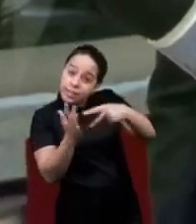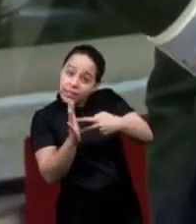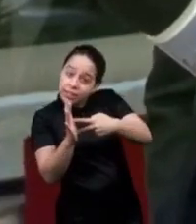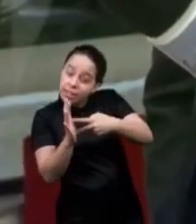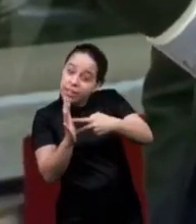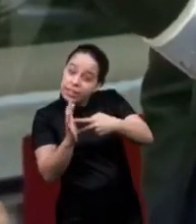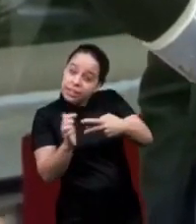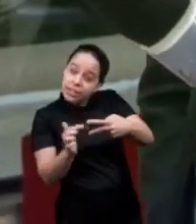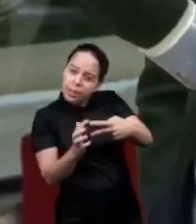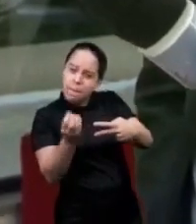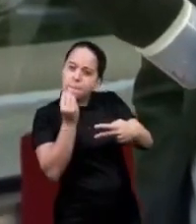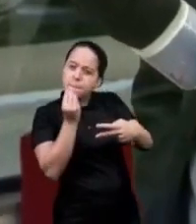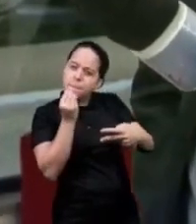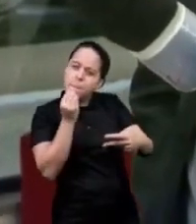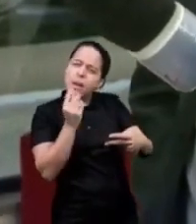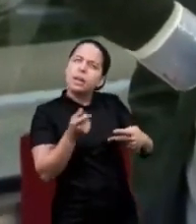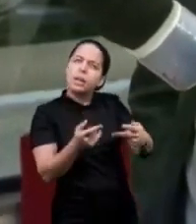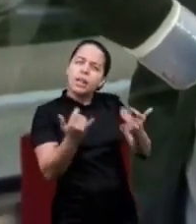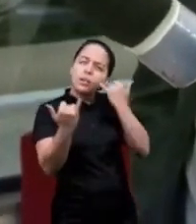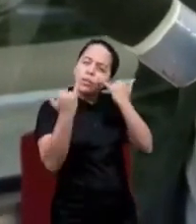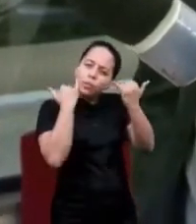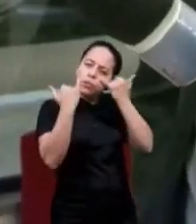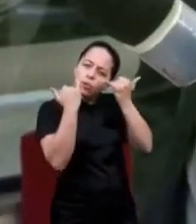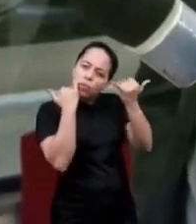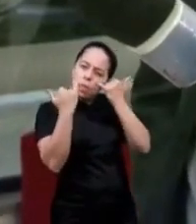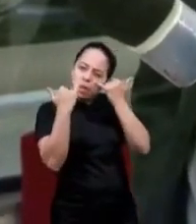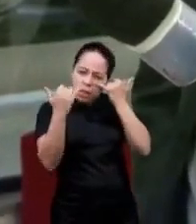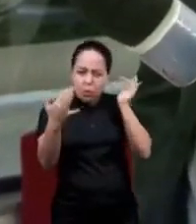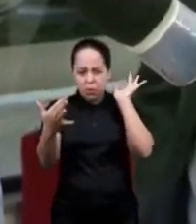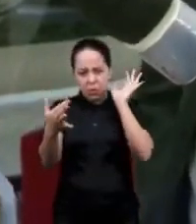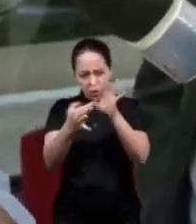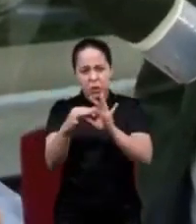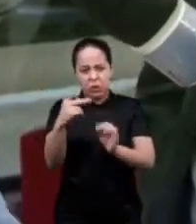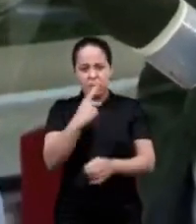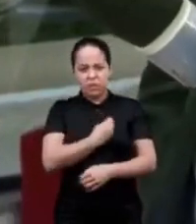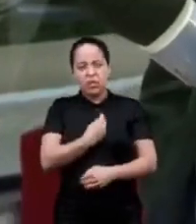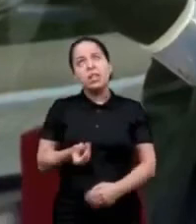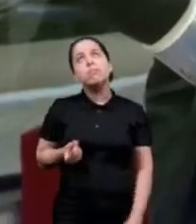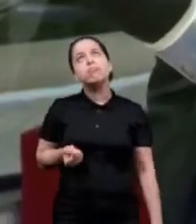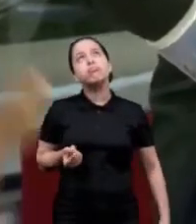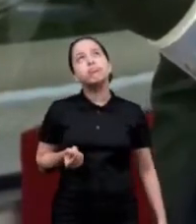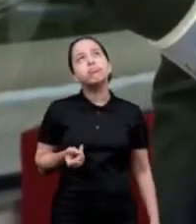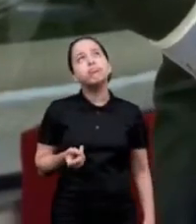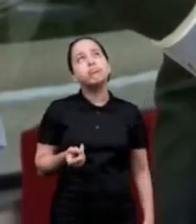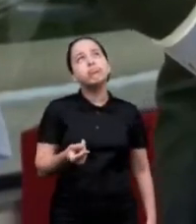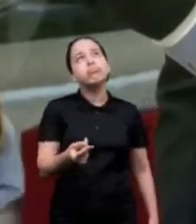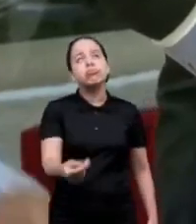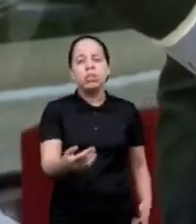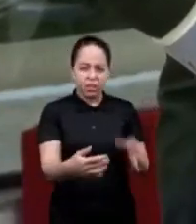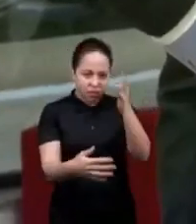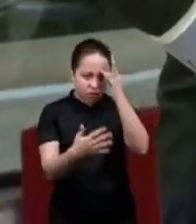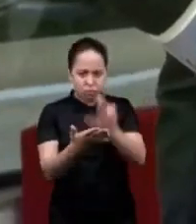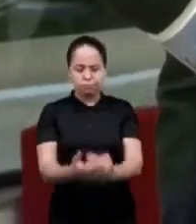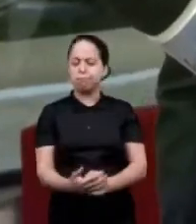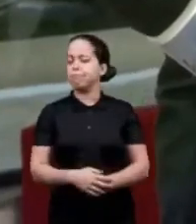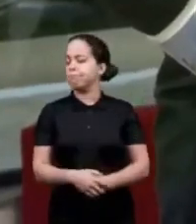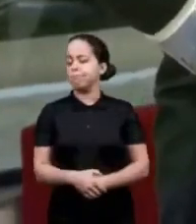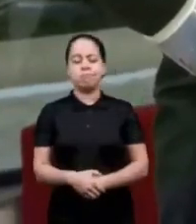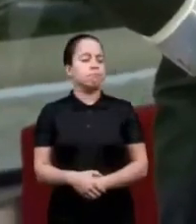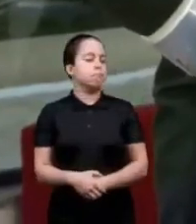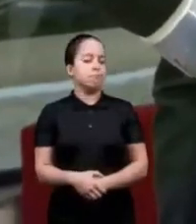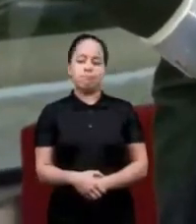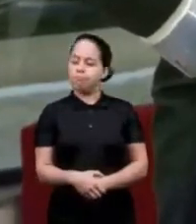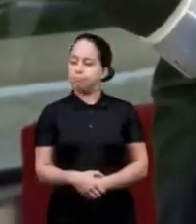not a continuity of information you don't have to believe what someone else says or accept what they say